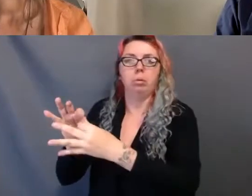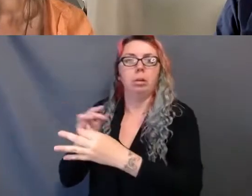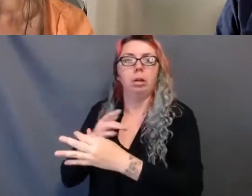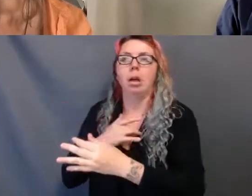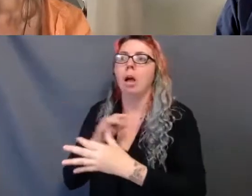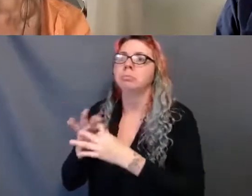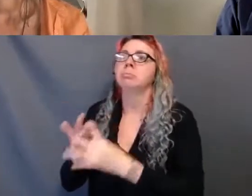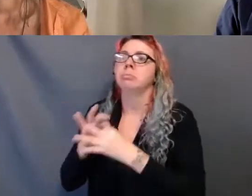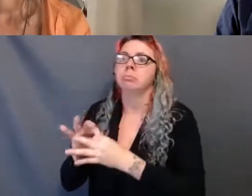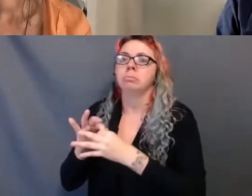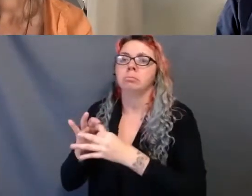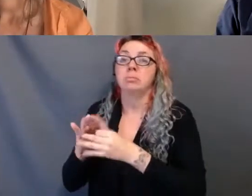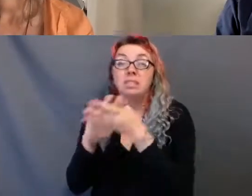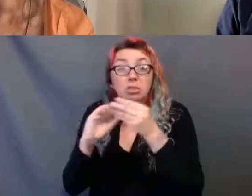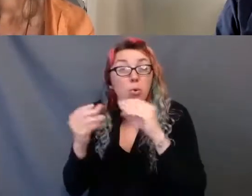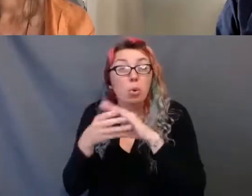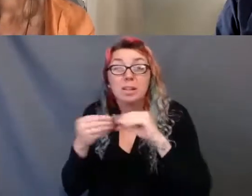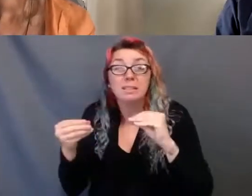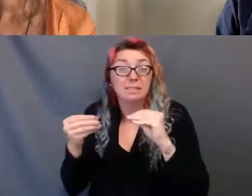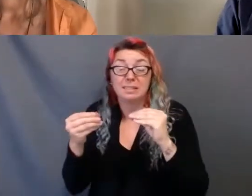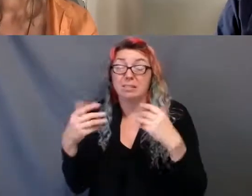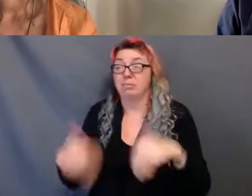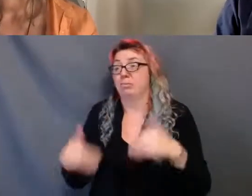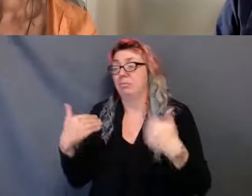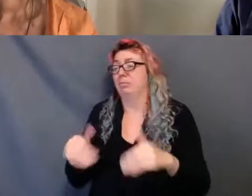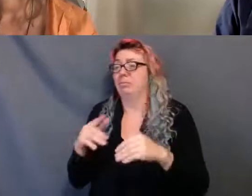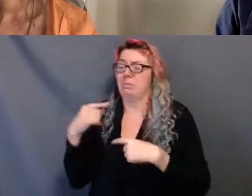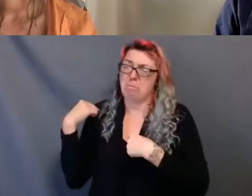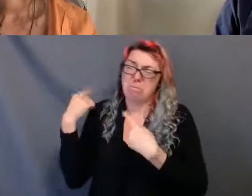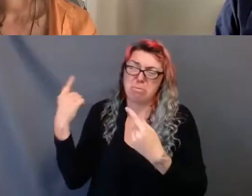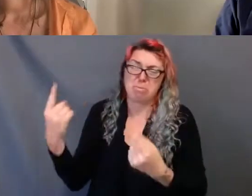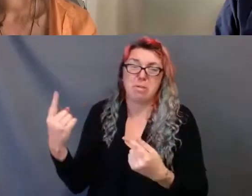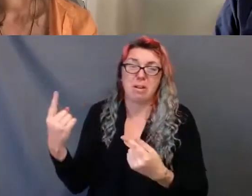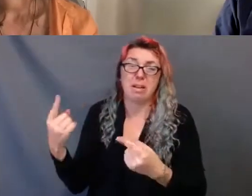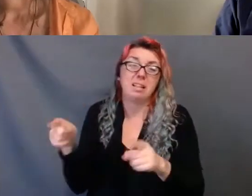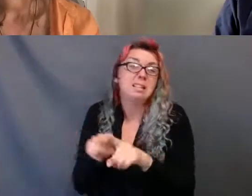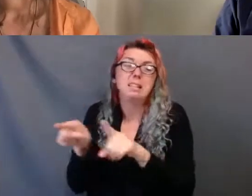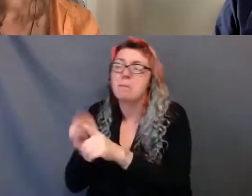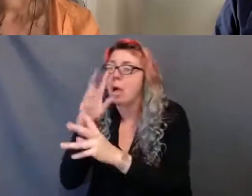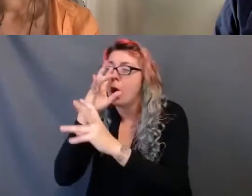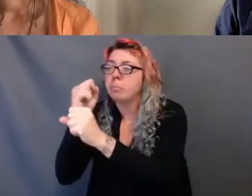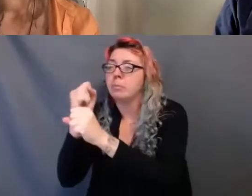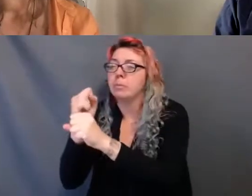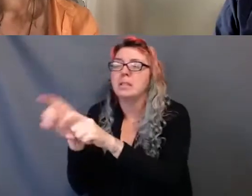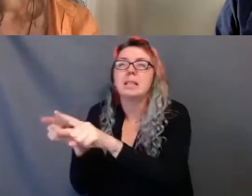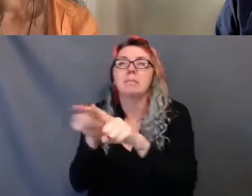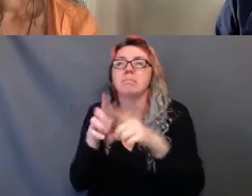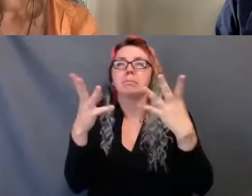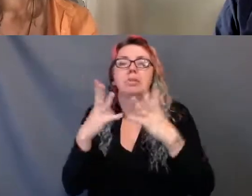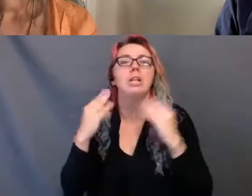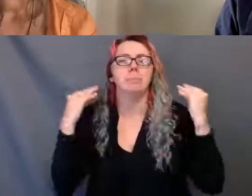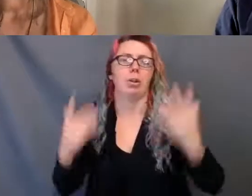anything Shakespeare invented or that the Greeks staged. And that's